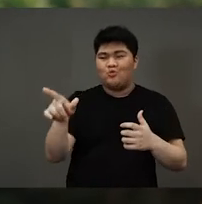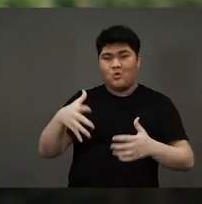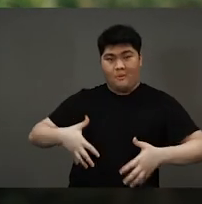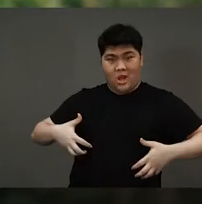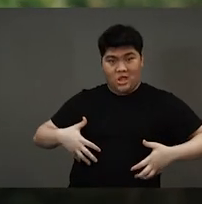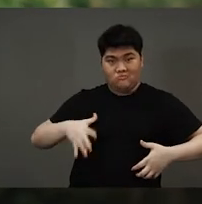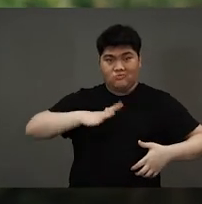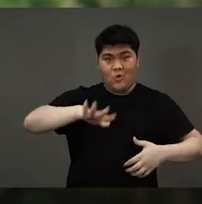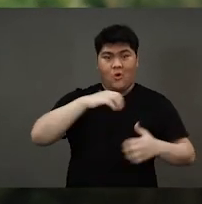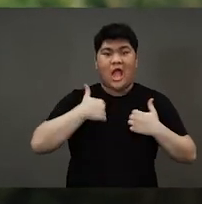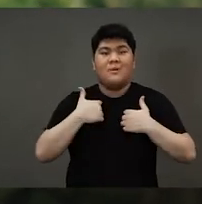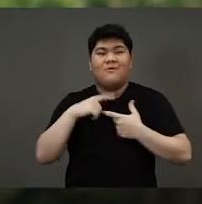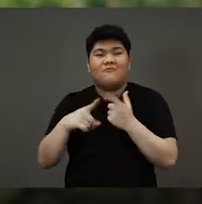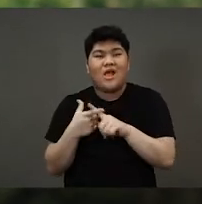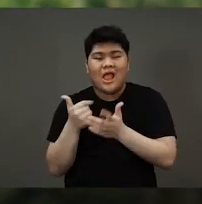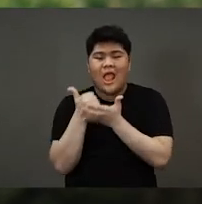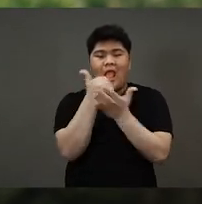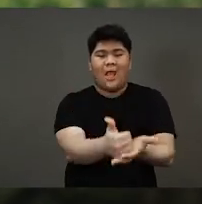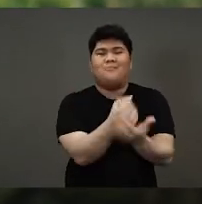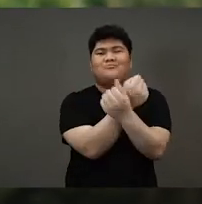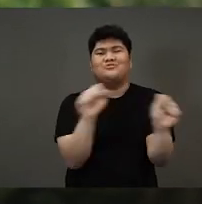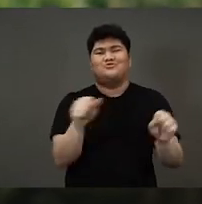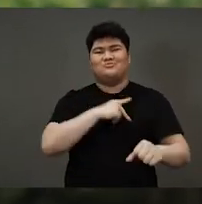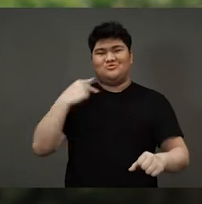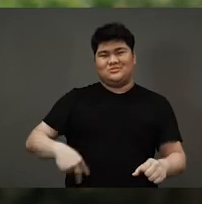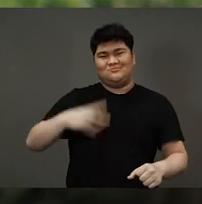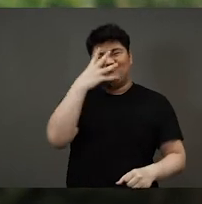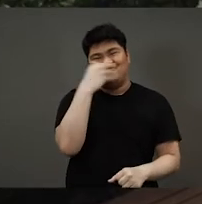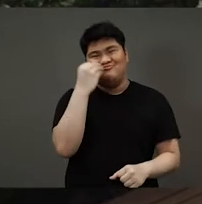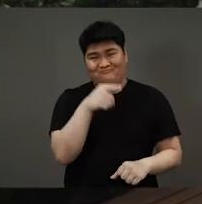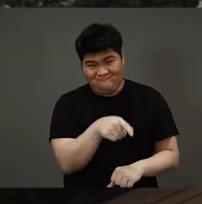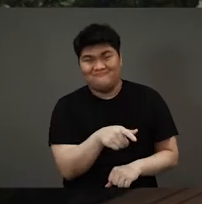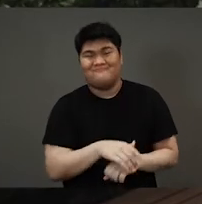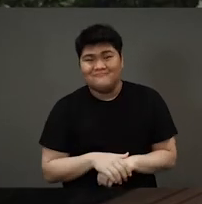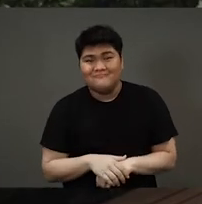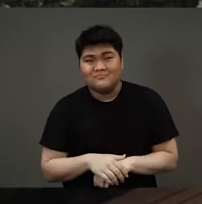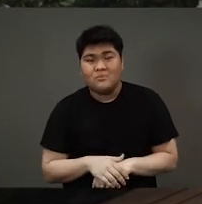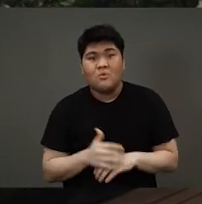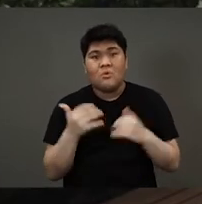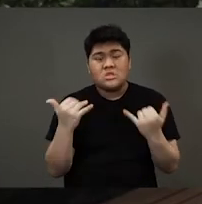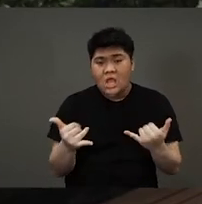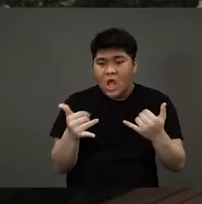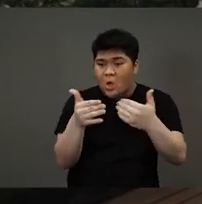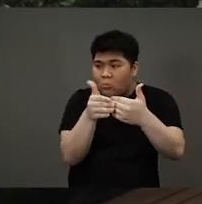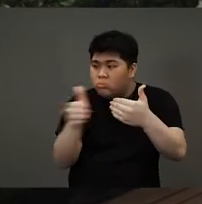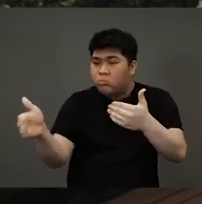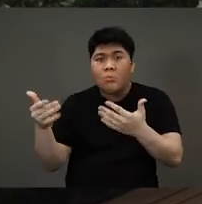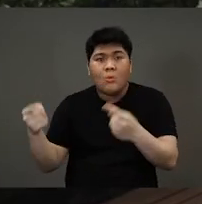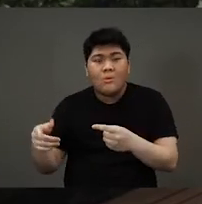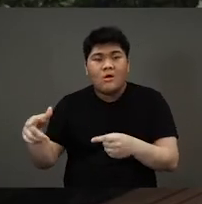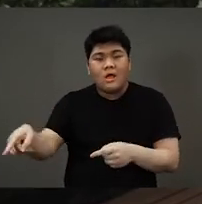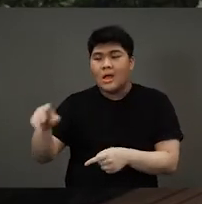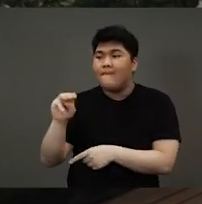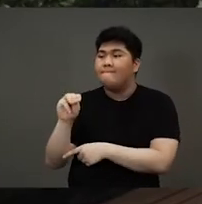and all his animal friends helped to rescue the beautiful princess. Now, we cannot forget about the mermaid.